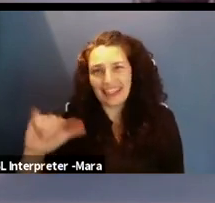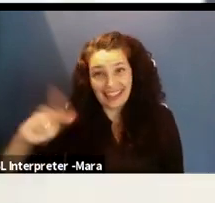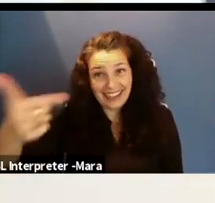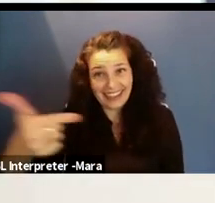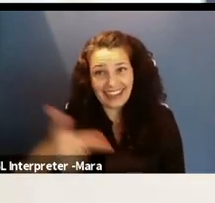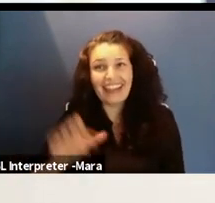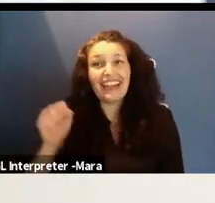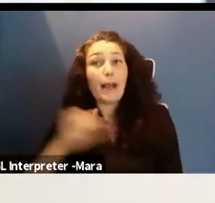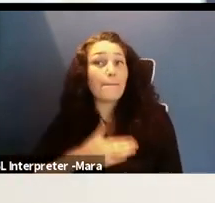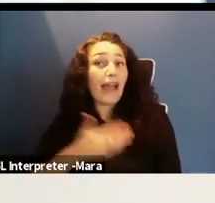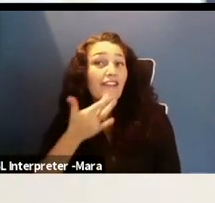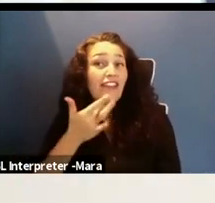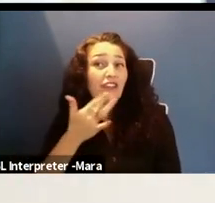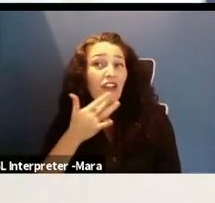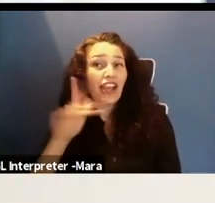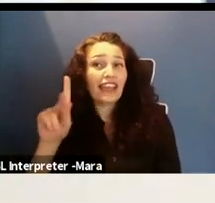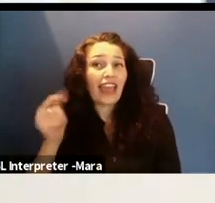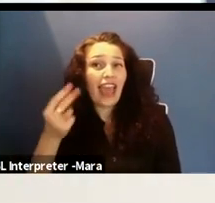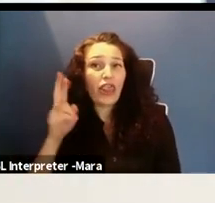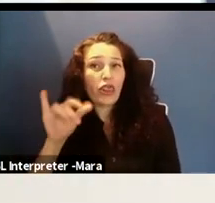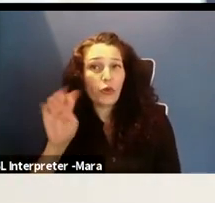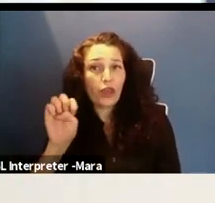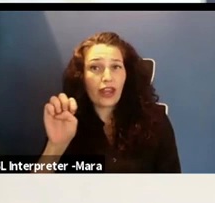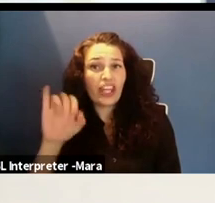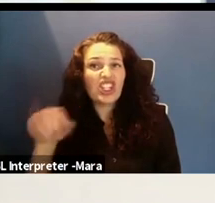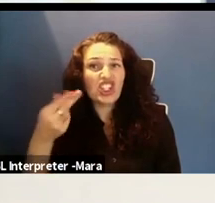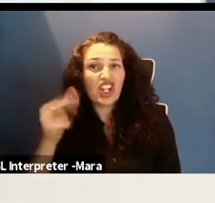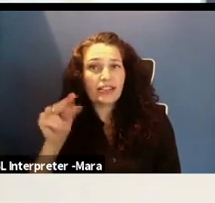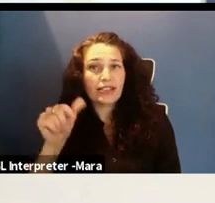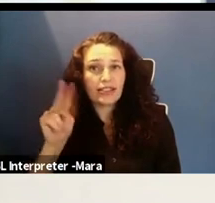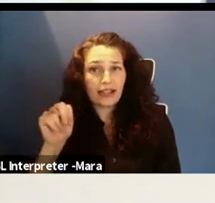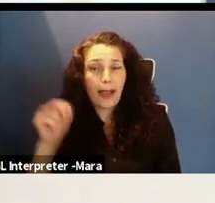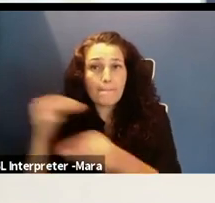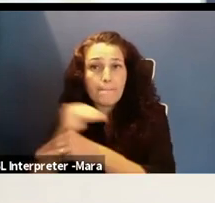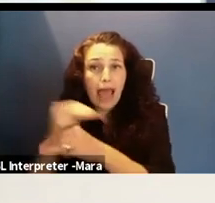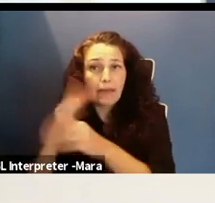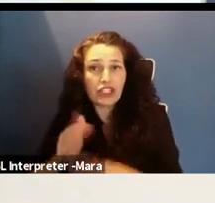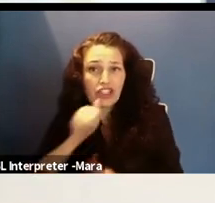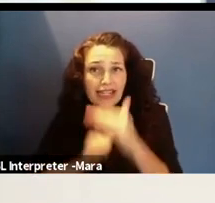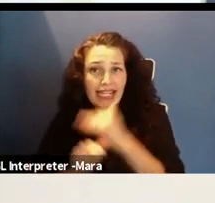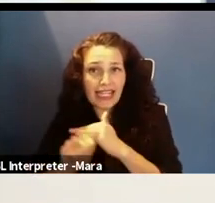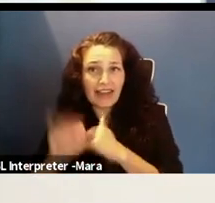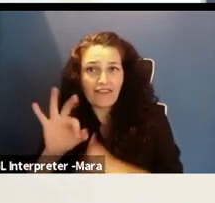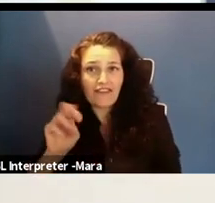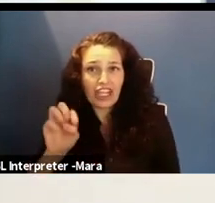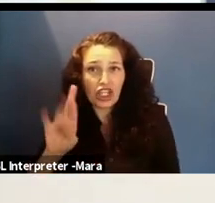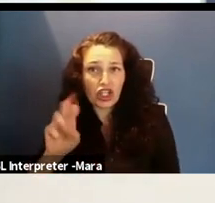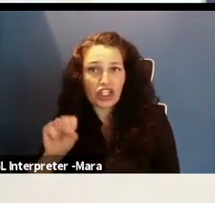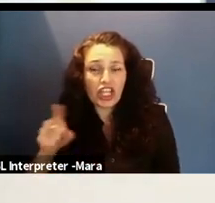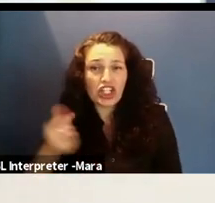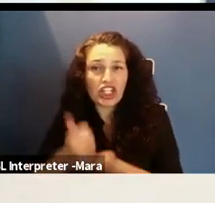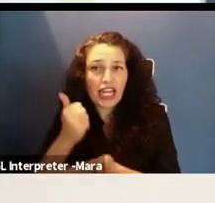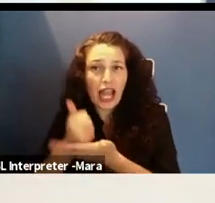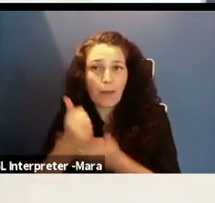Yes, my favorite is Katherine Johnson. She was the mathematician and hidden figures that helped get one of the astronauts